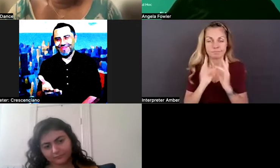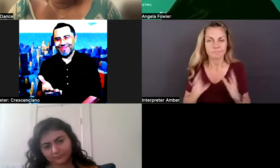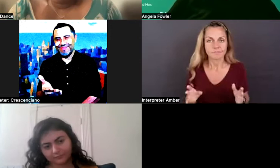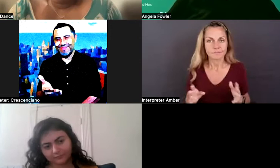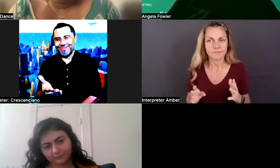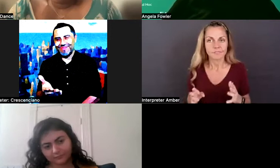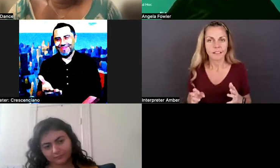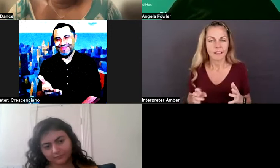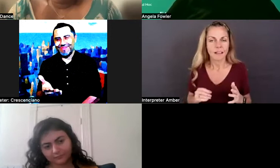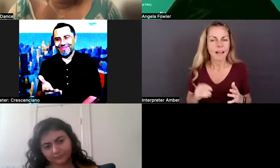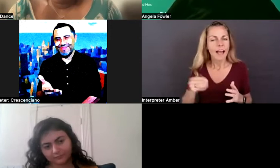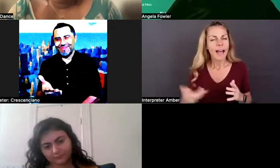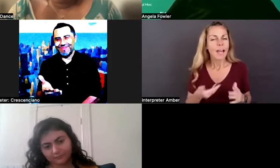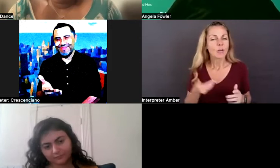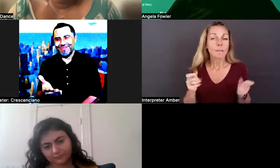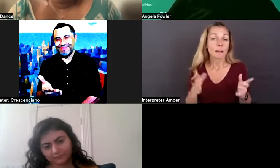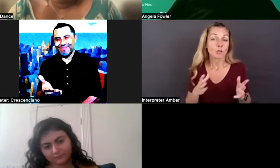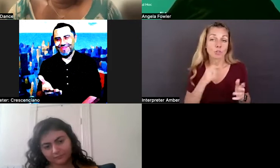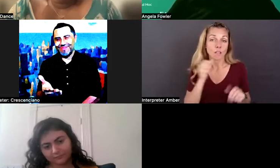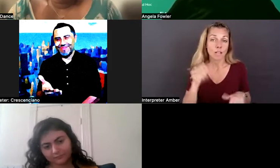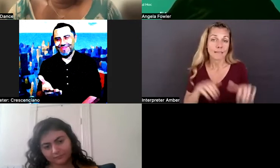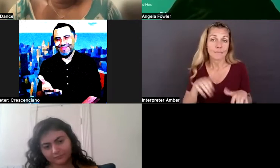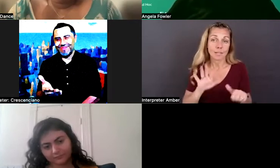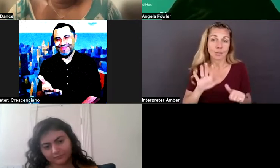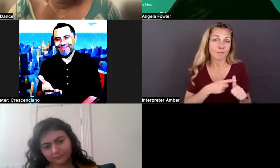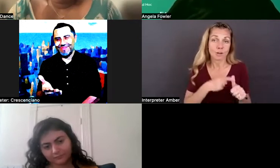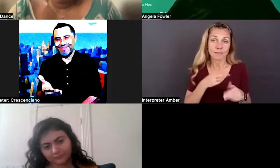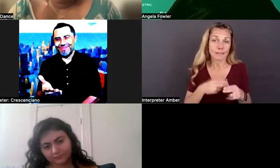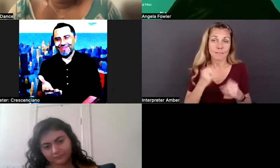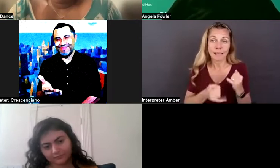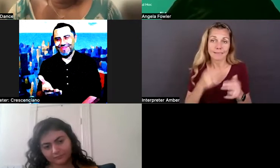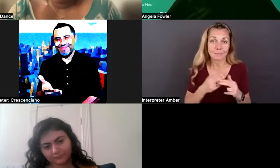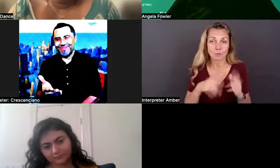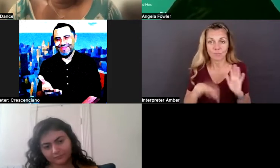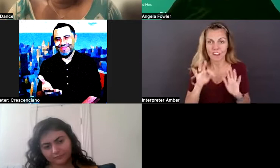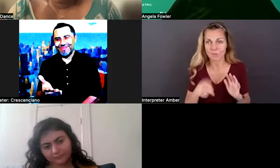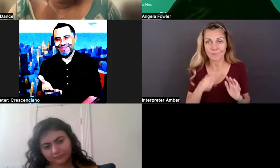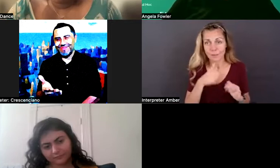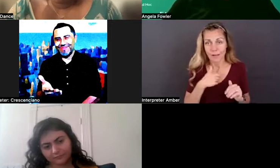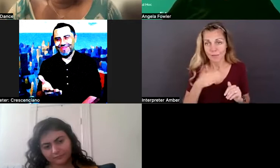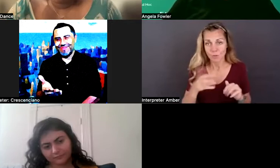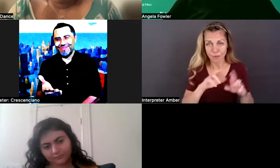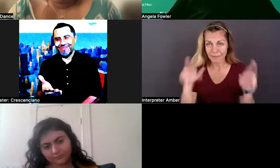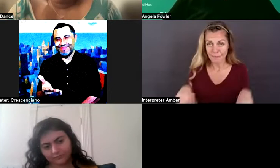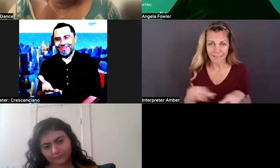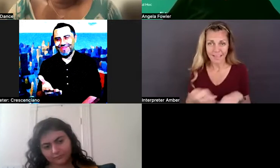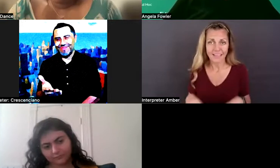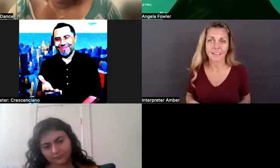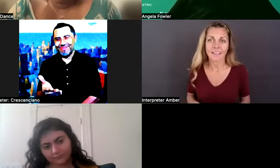not looking, they're not typing in your first and last name to find you. They don't have your resume. So that's not how they find you. They find you by